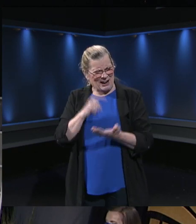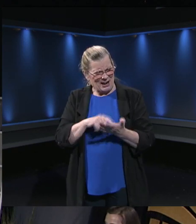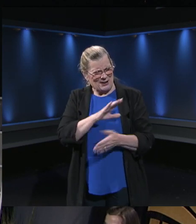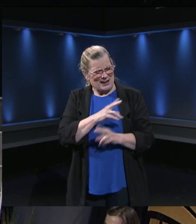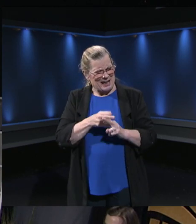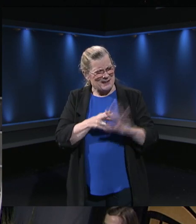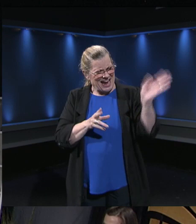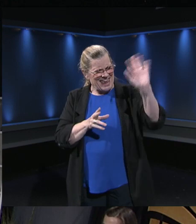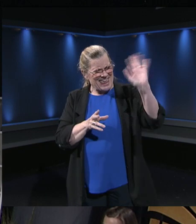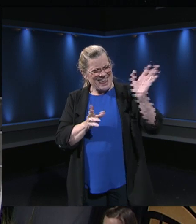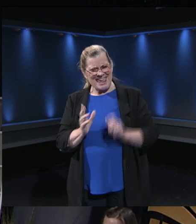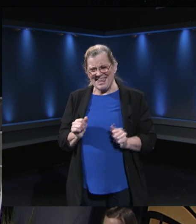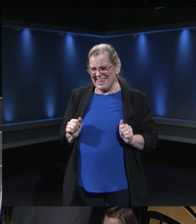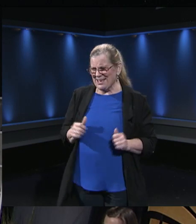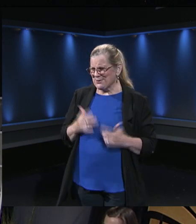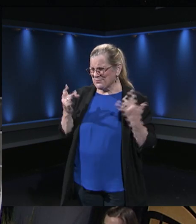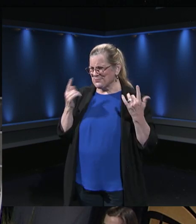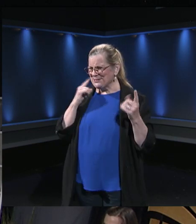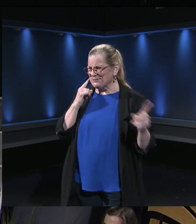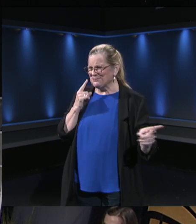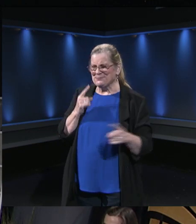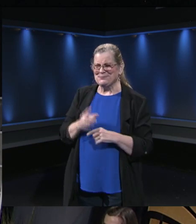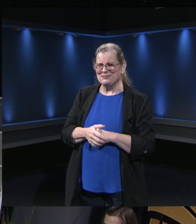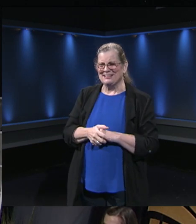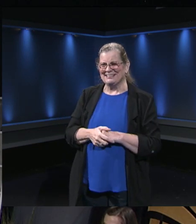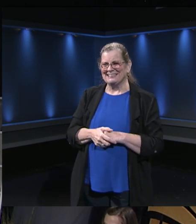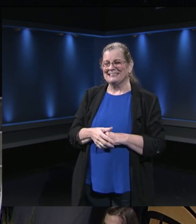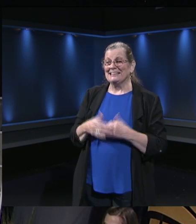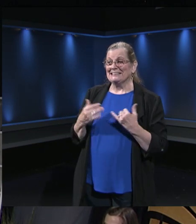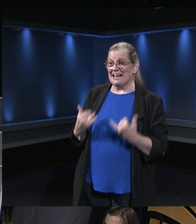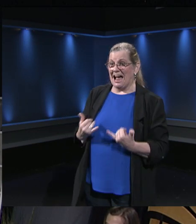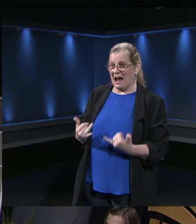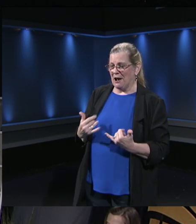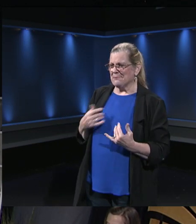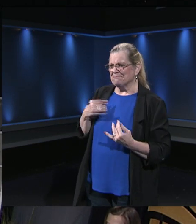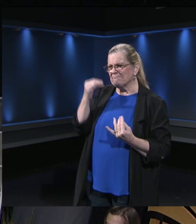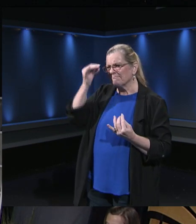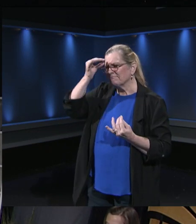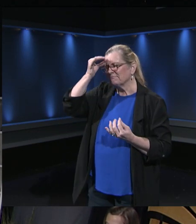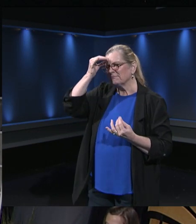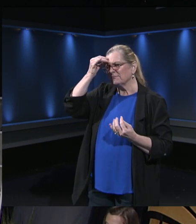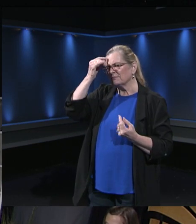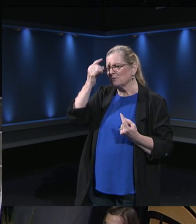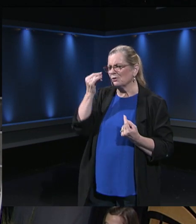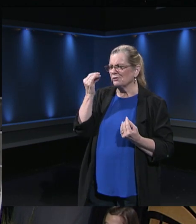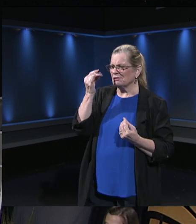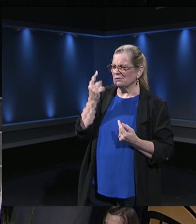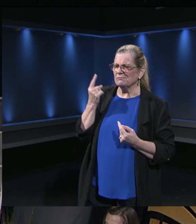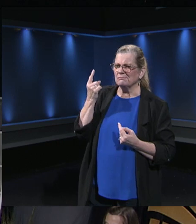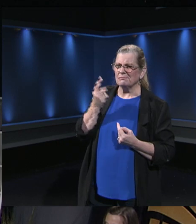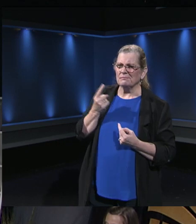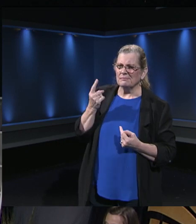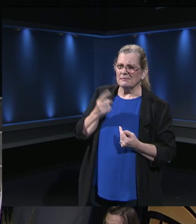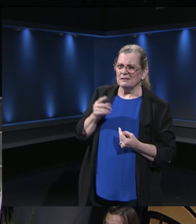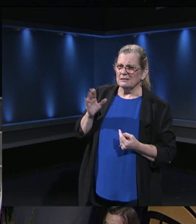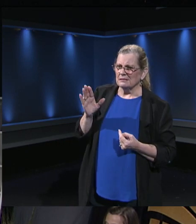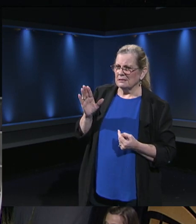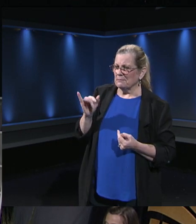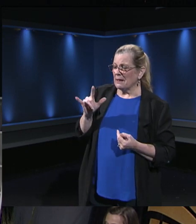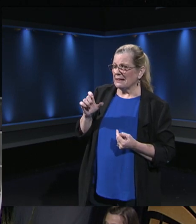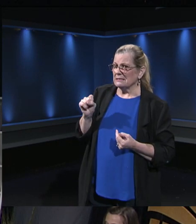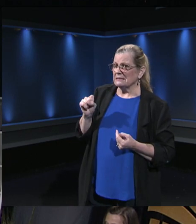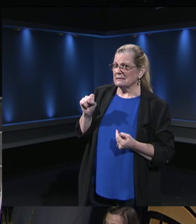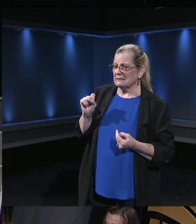Hi. So I was wondering, Bailey's is clearly a very high needs